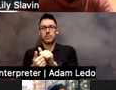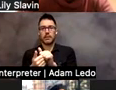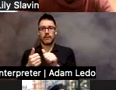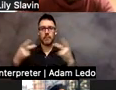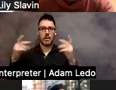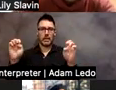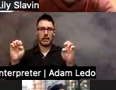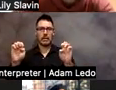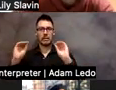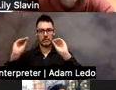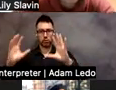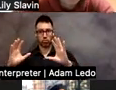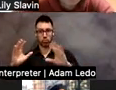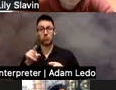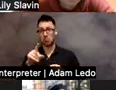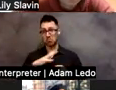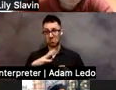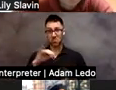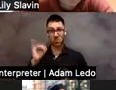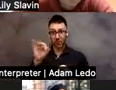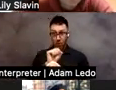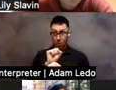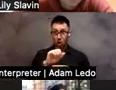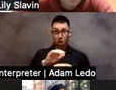work on the general Physical Education curriculum.